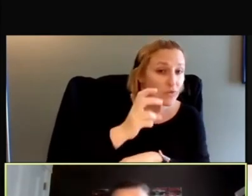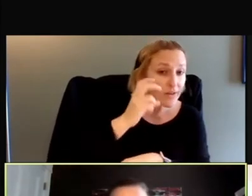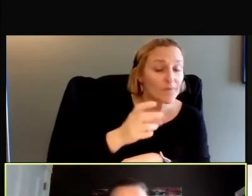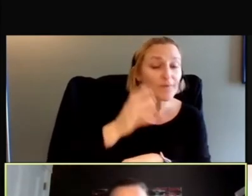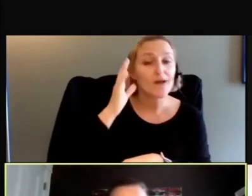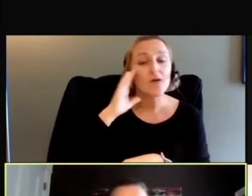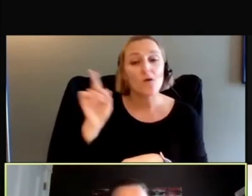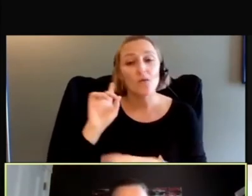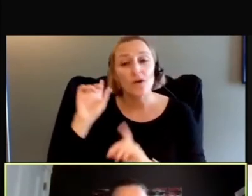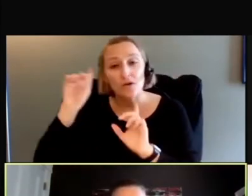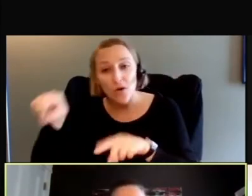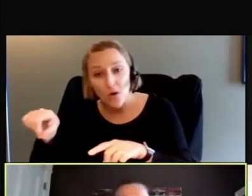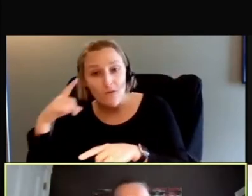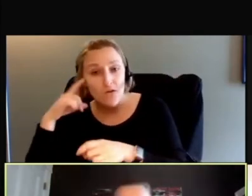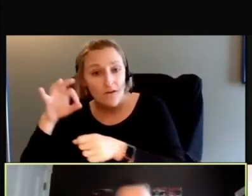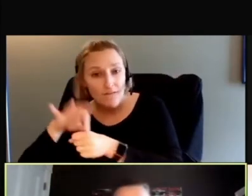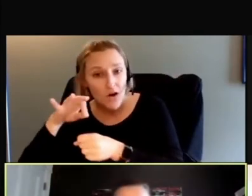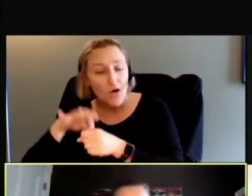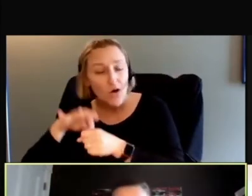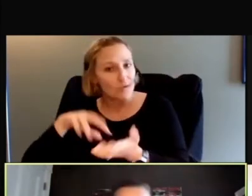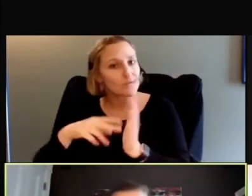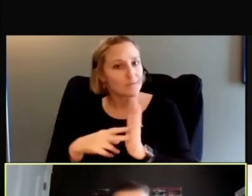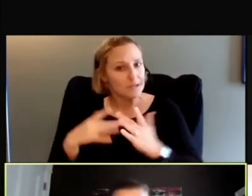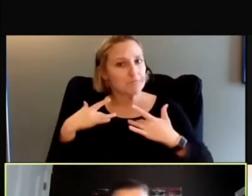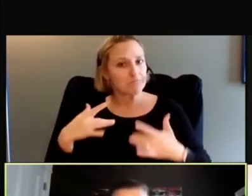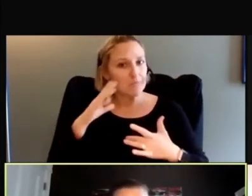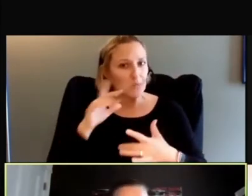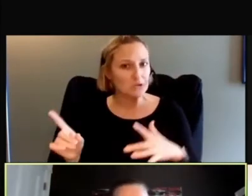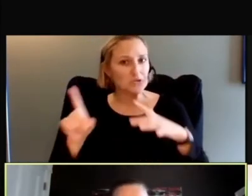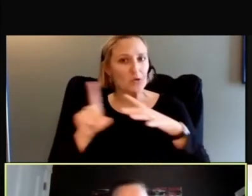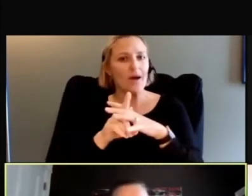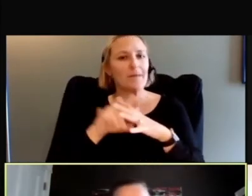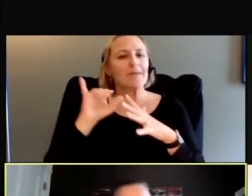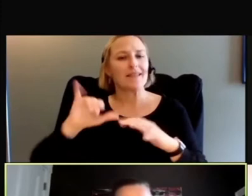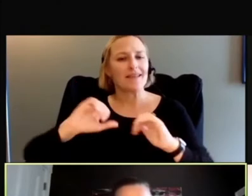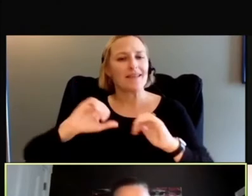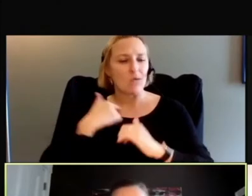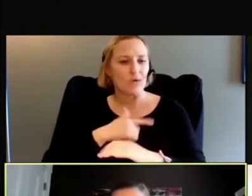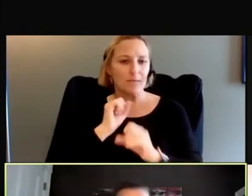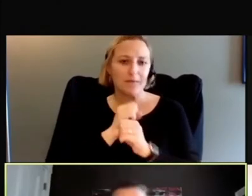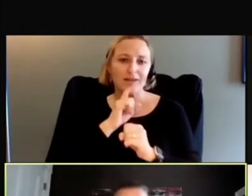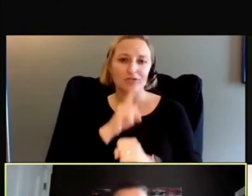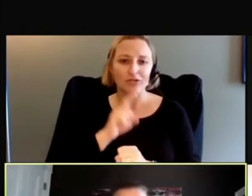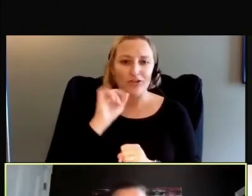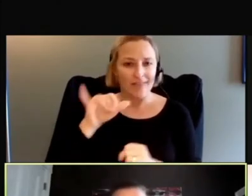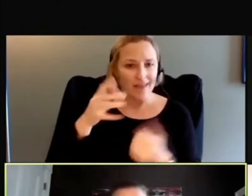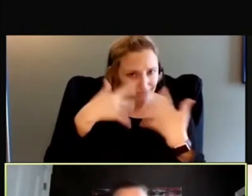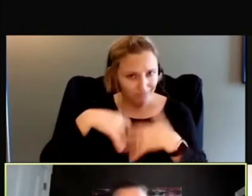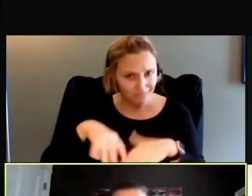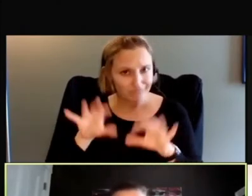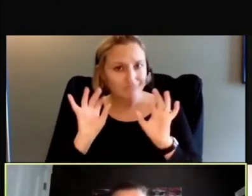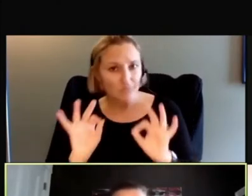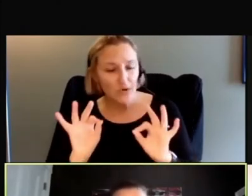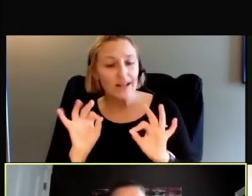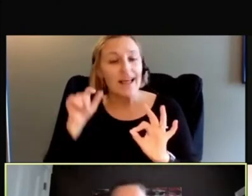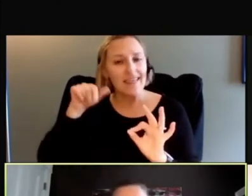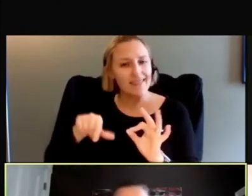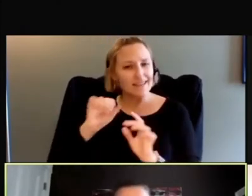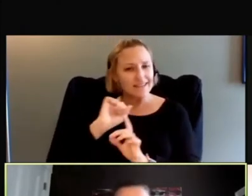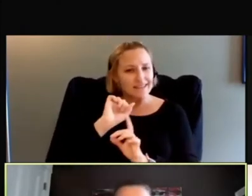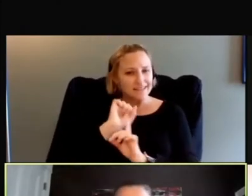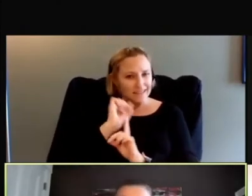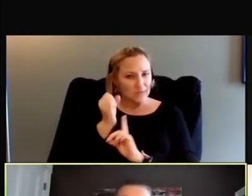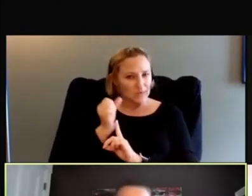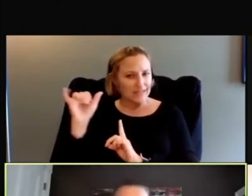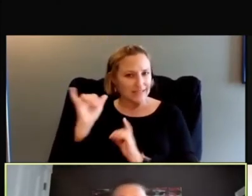more likely to show up, right? That's how we make our democracy work. So in this sort of situation, it's kind of similar, like you want to